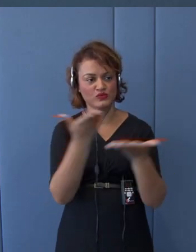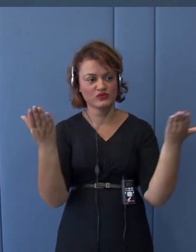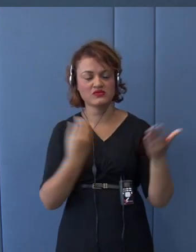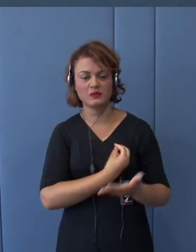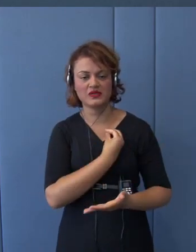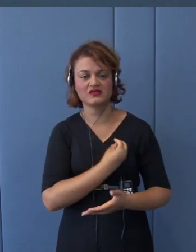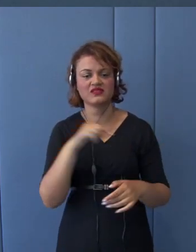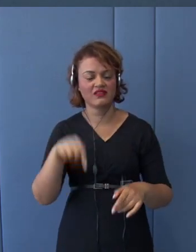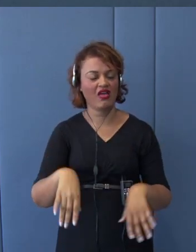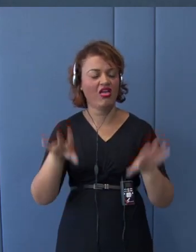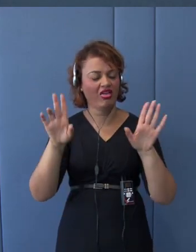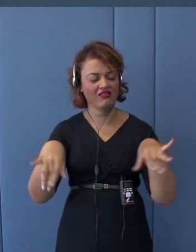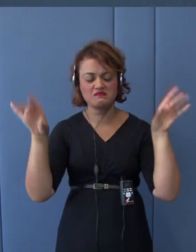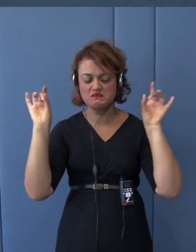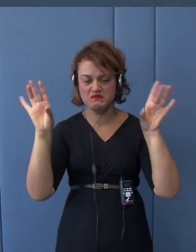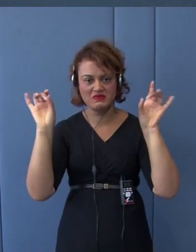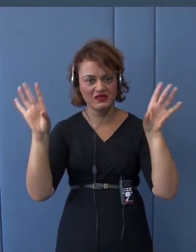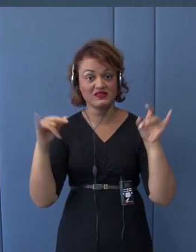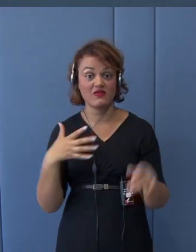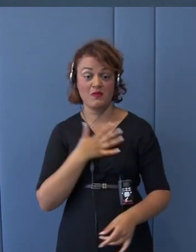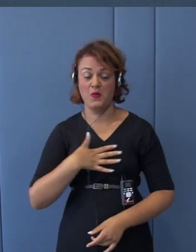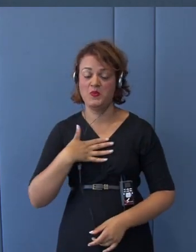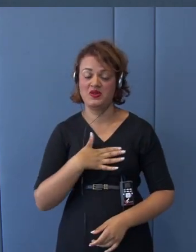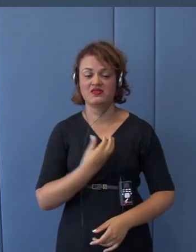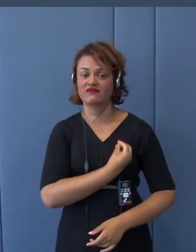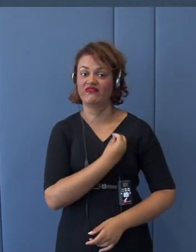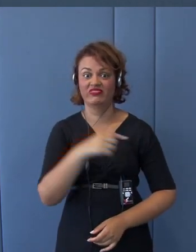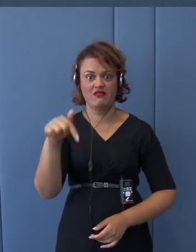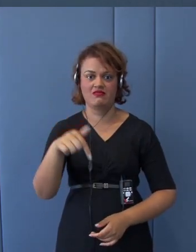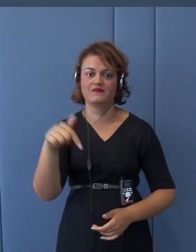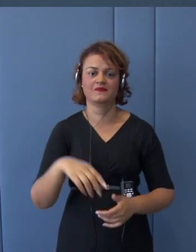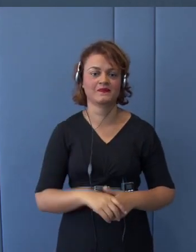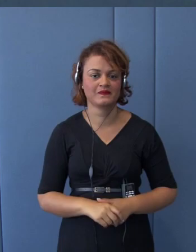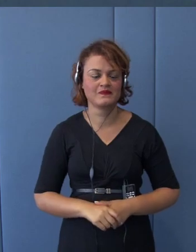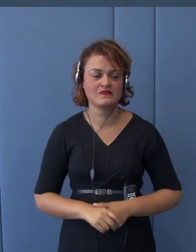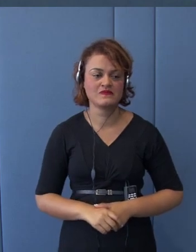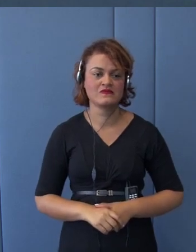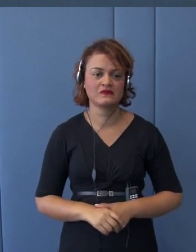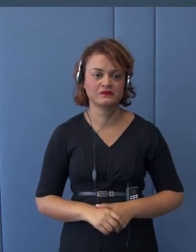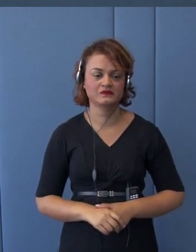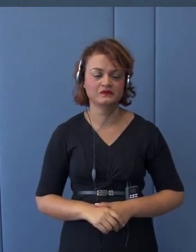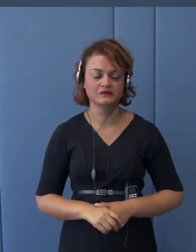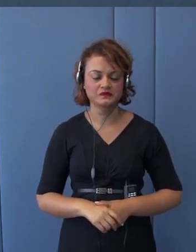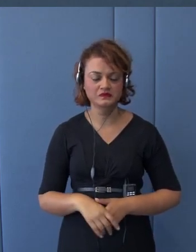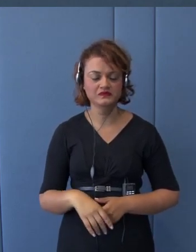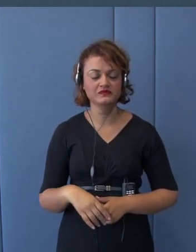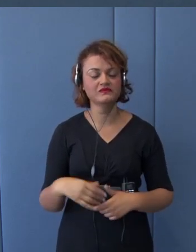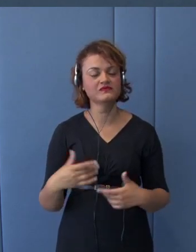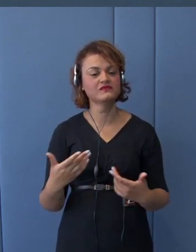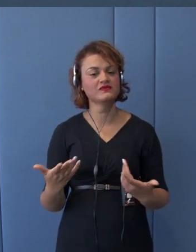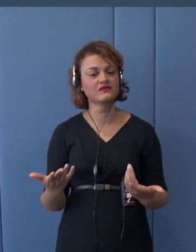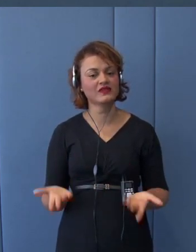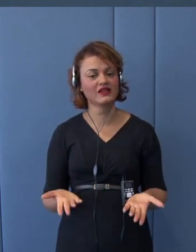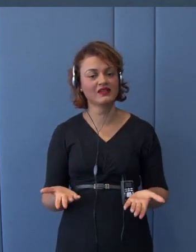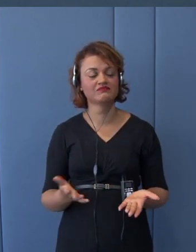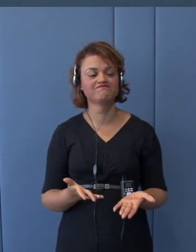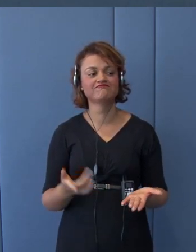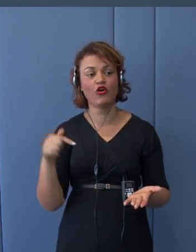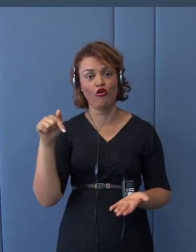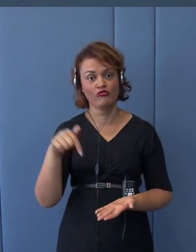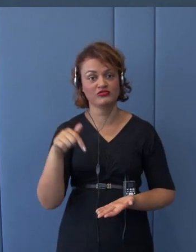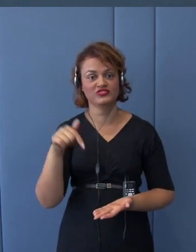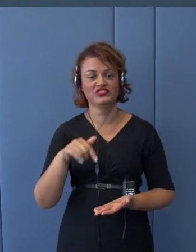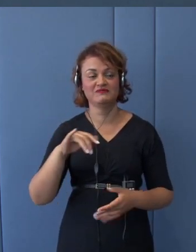honor and pleasure for me to be here. And given this occasion, extraordinary occasion to speak on